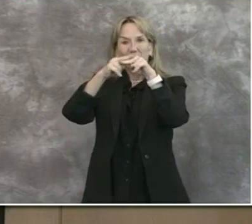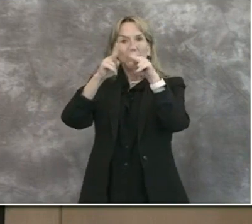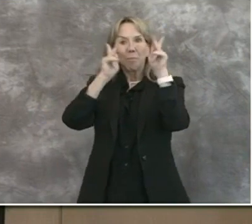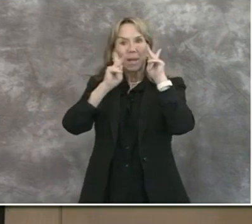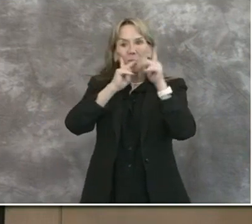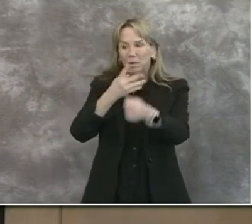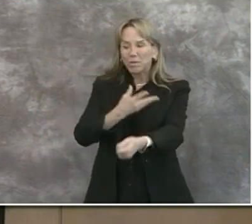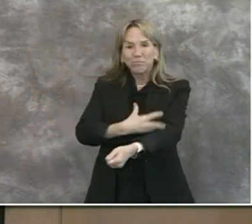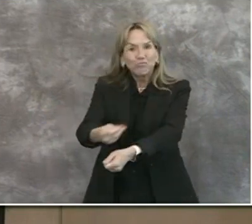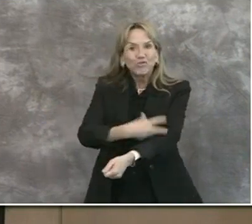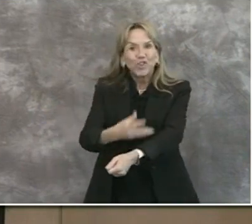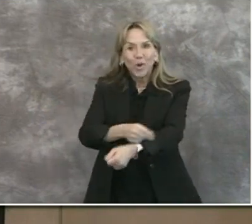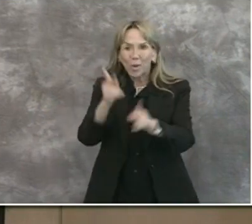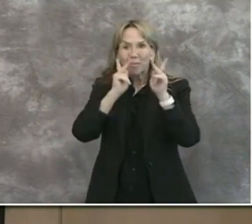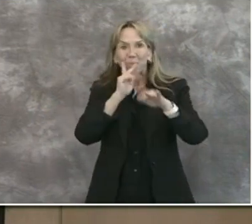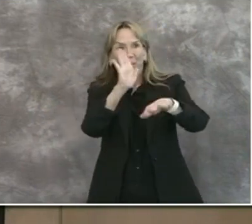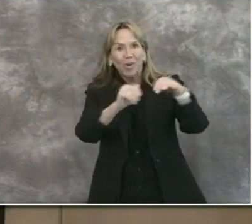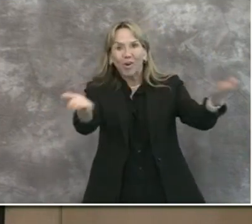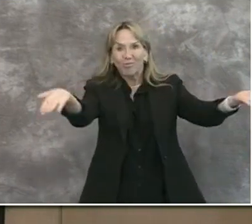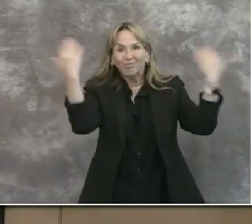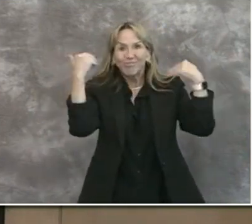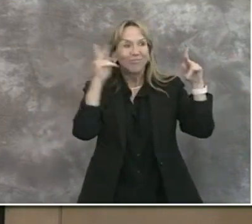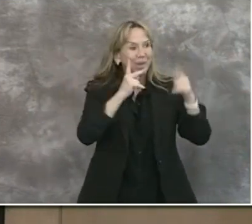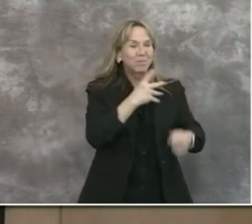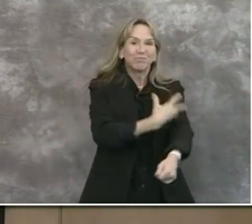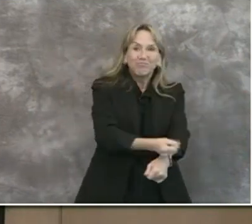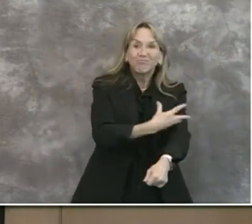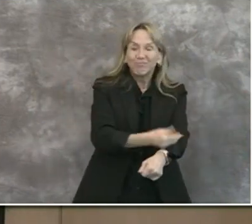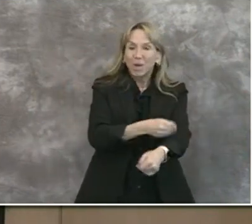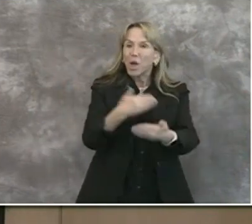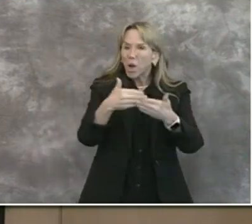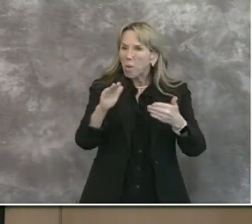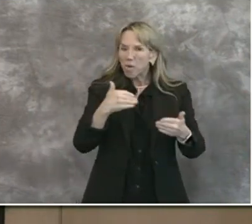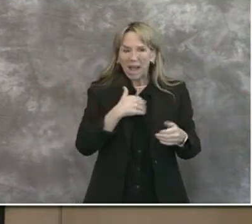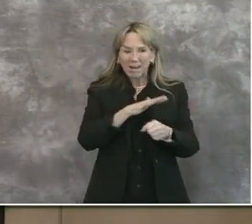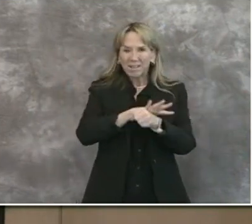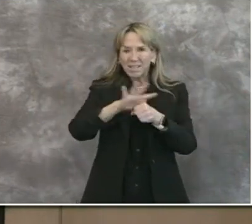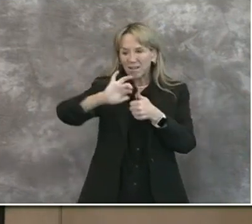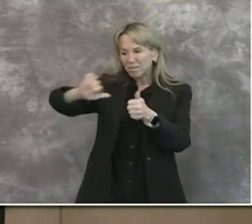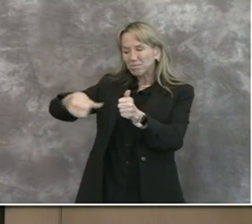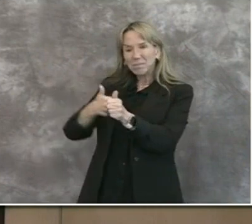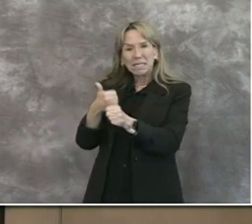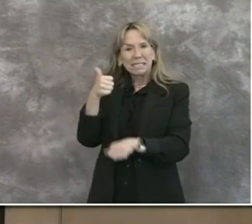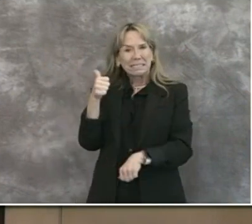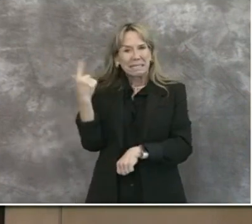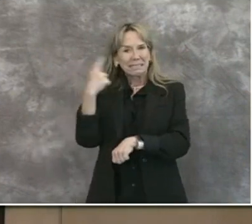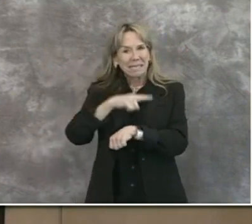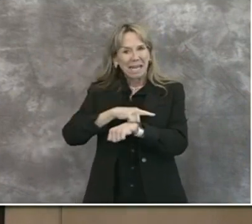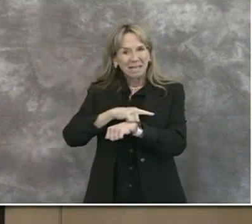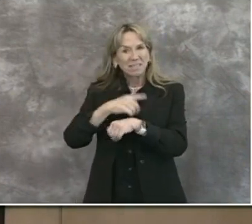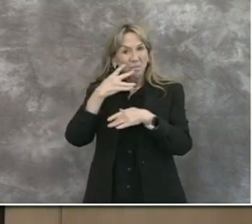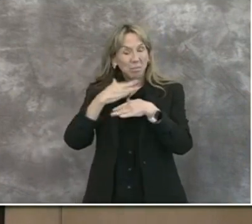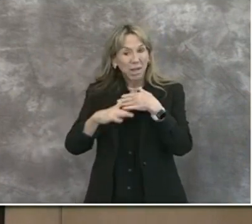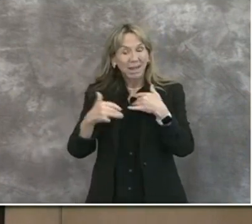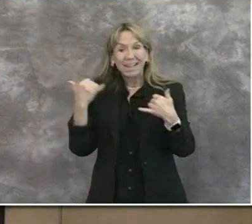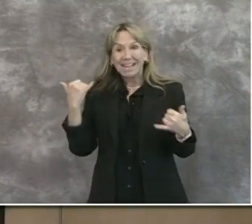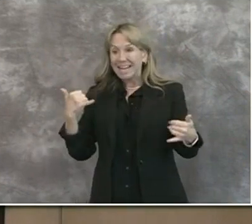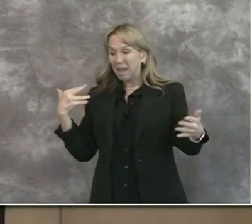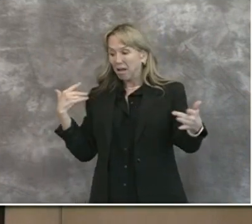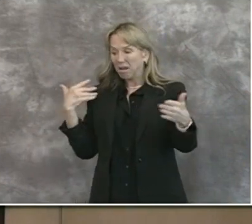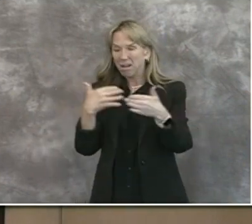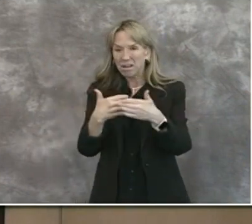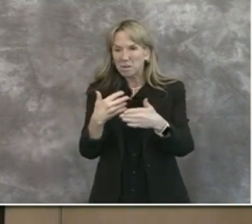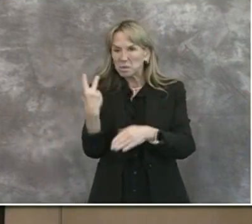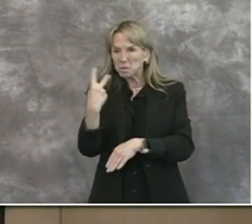donating blood. There was a call to action. At that point, they were averaging about a 10 day supply of available blood. That is now down to a two day